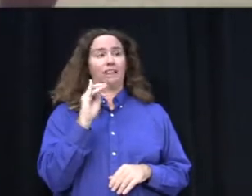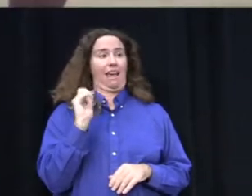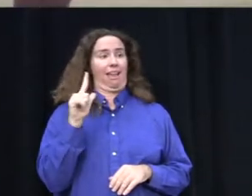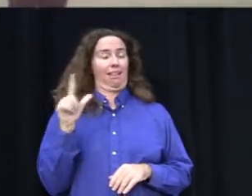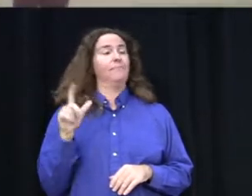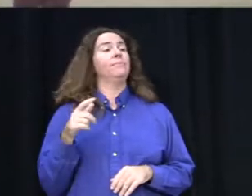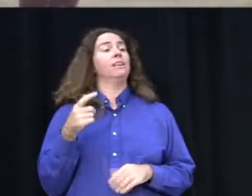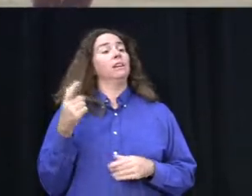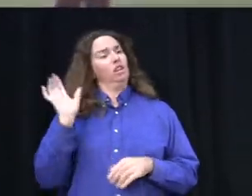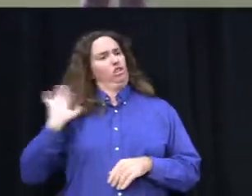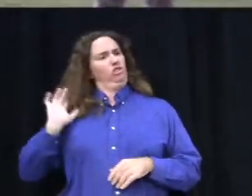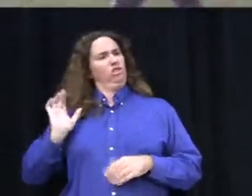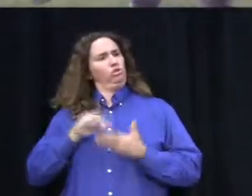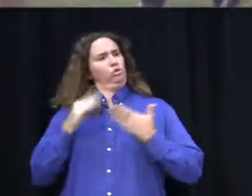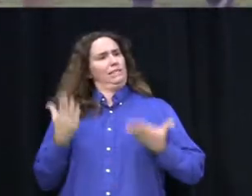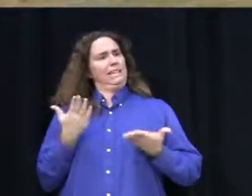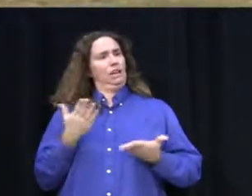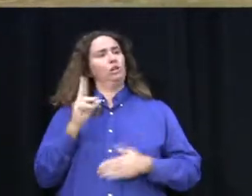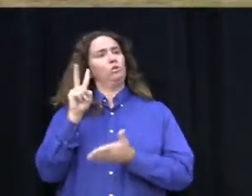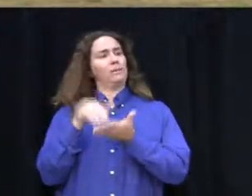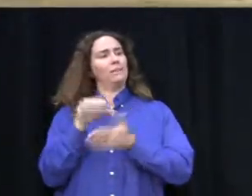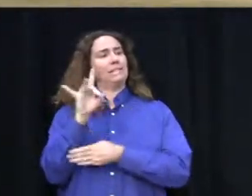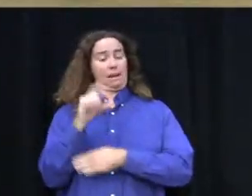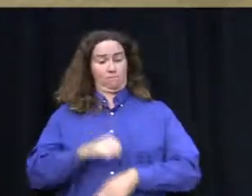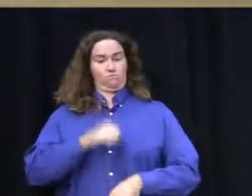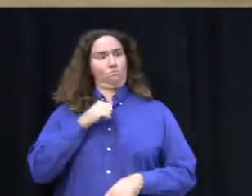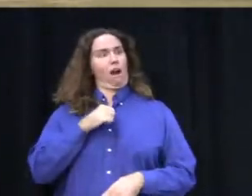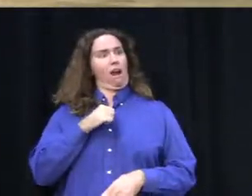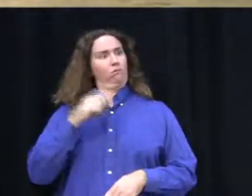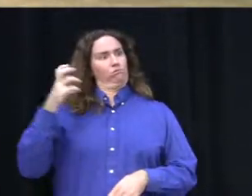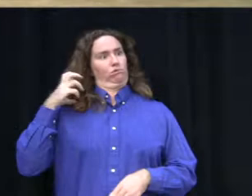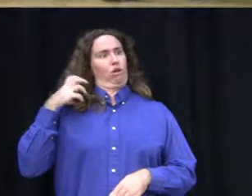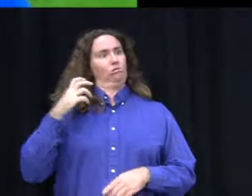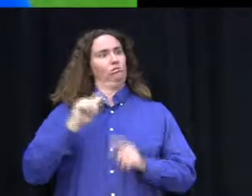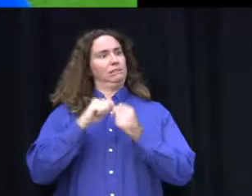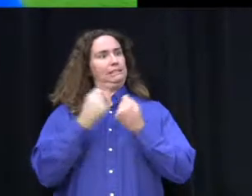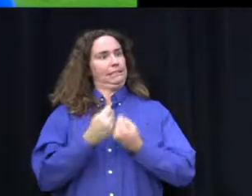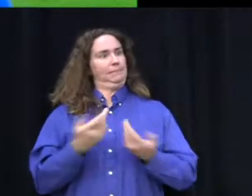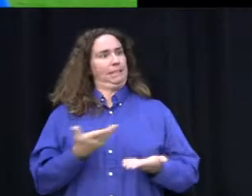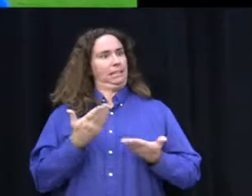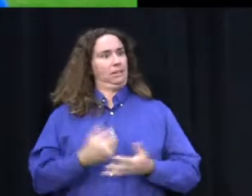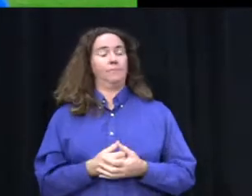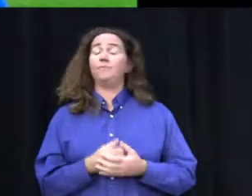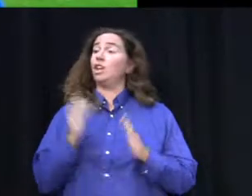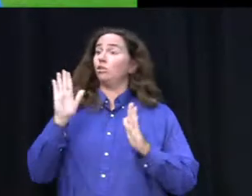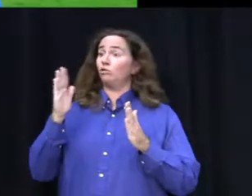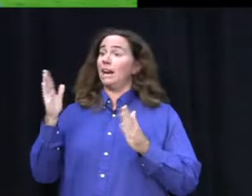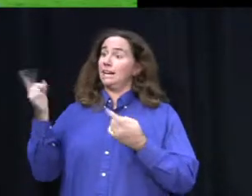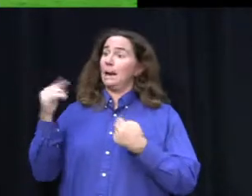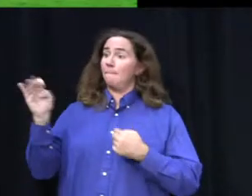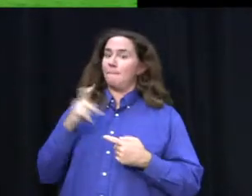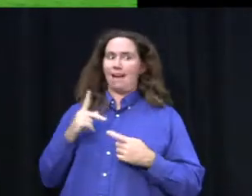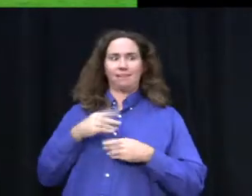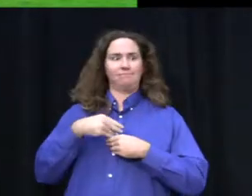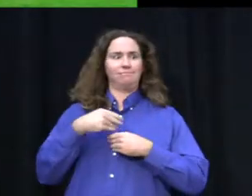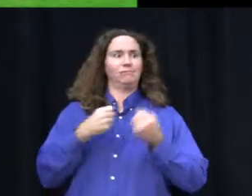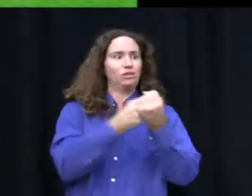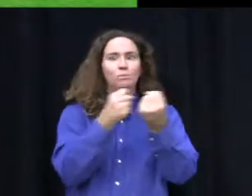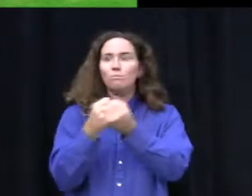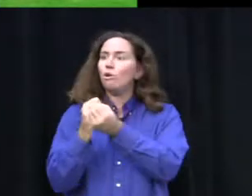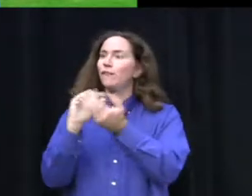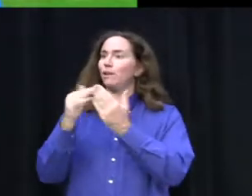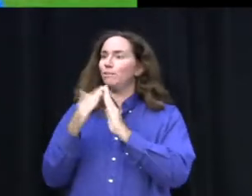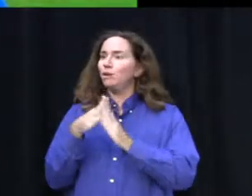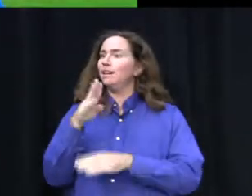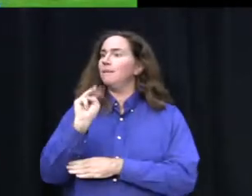here in 2008. She is proud to be the coach of this well-rounded team. It feels great to come back and give back to the Madison community,